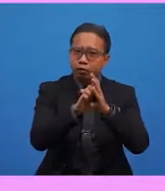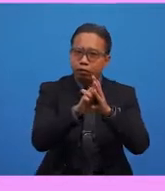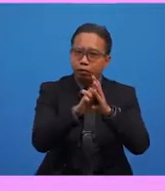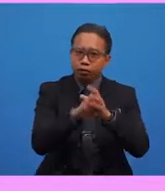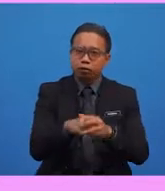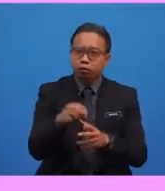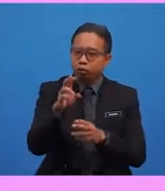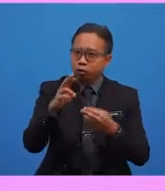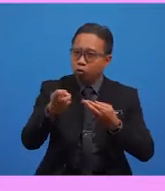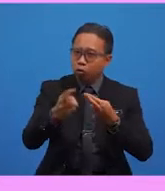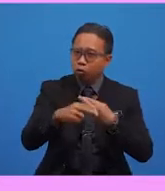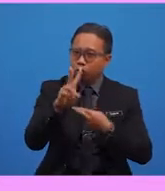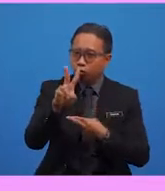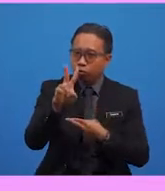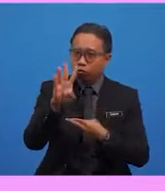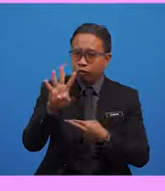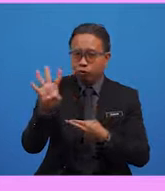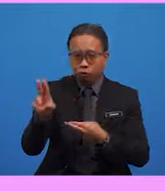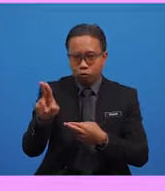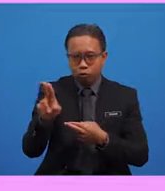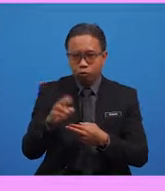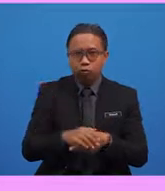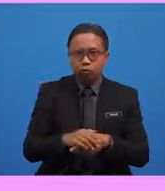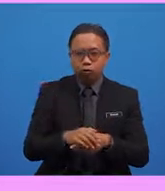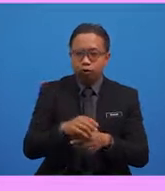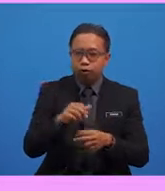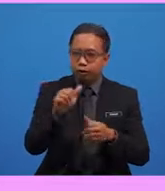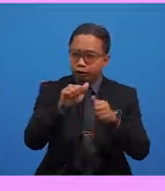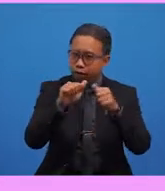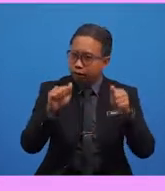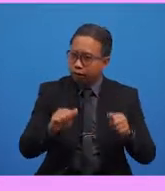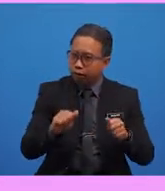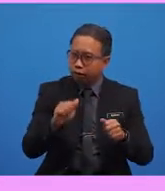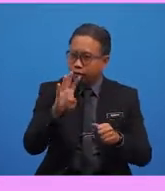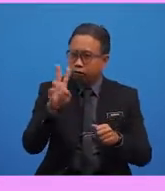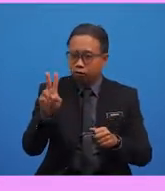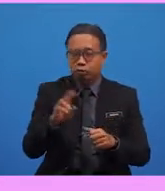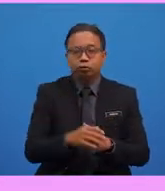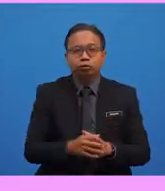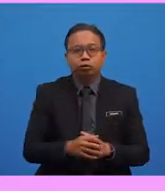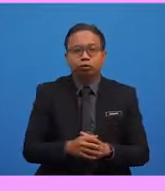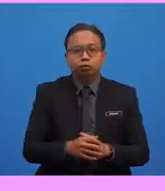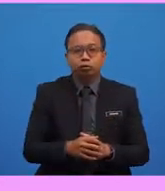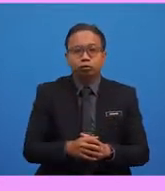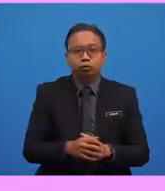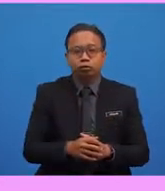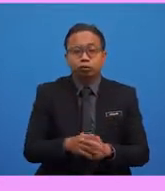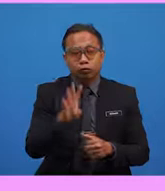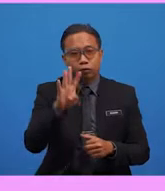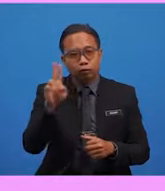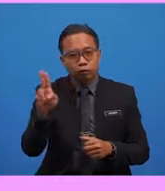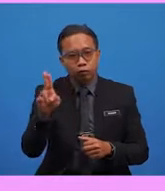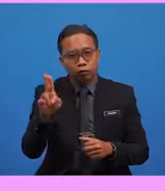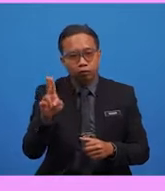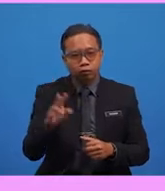room 242, platform 4, size 41, page 22. We've booked you into room 242.